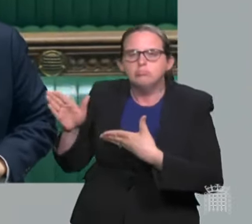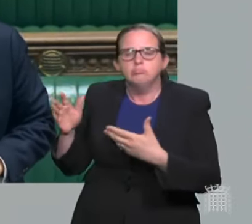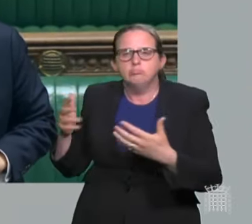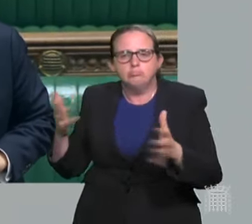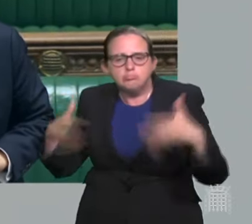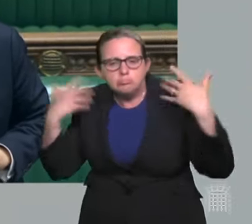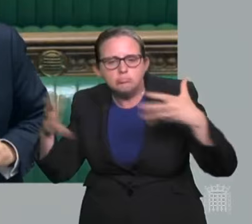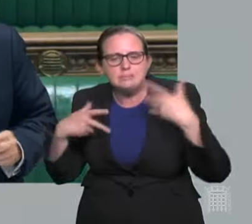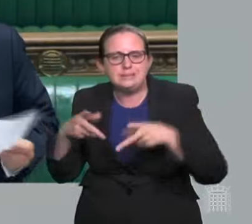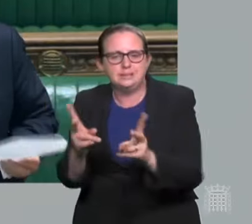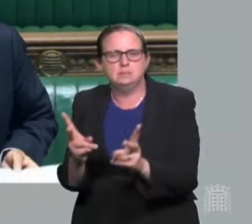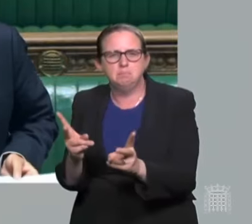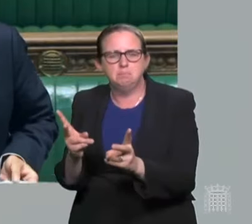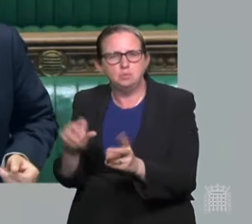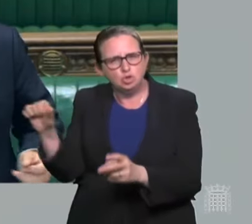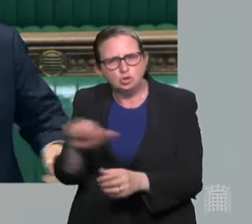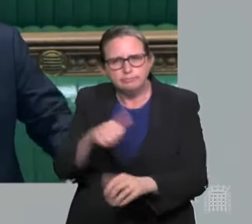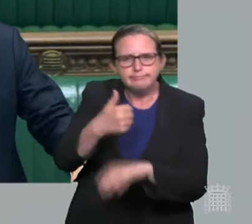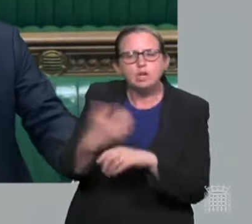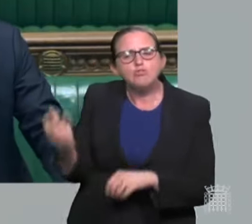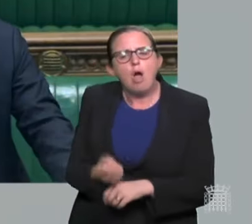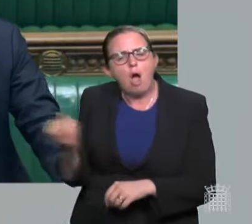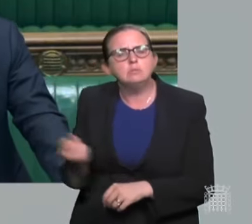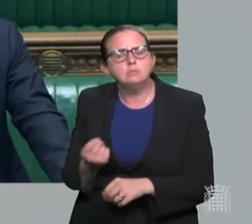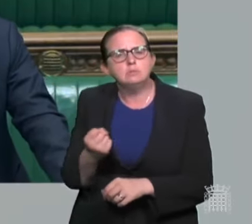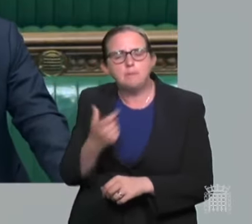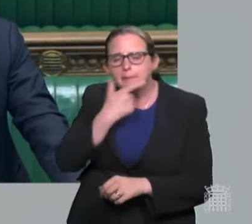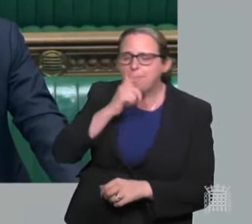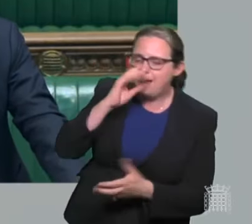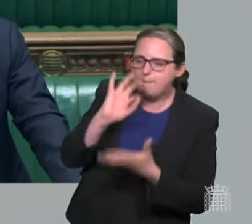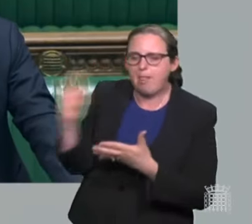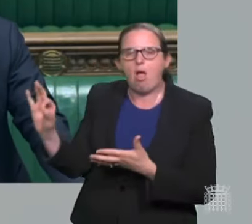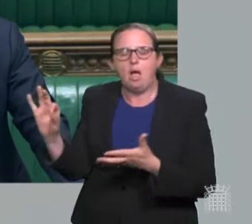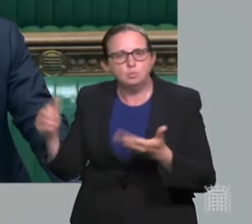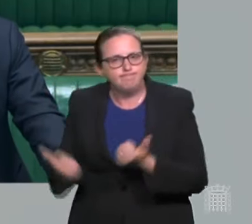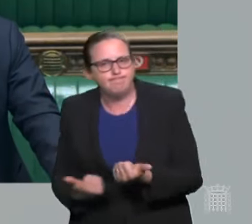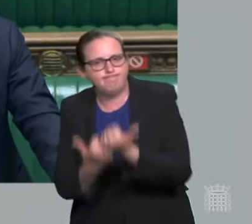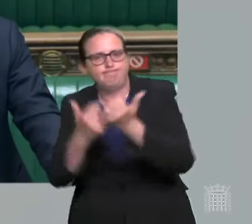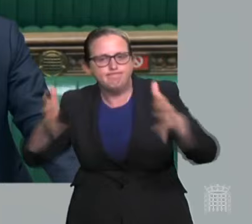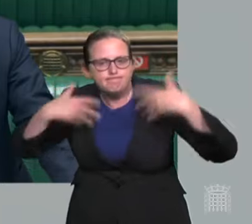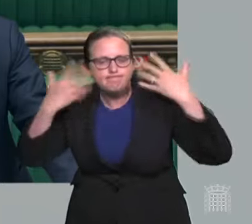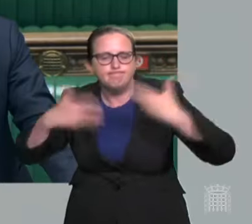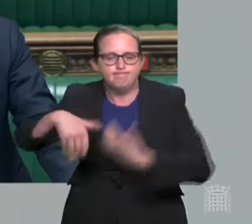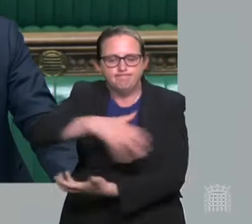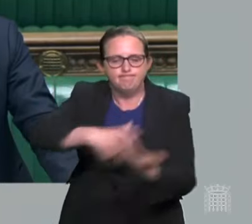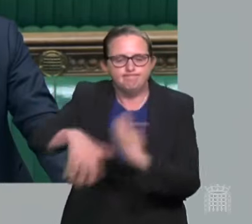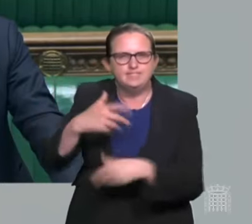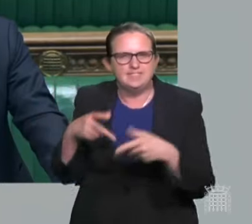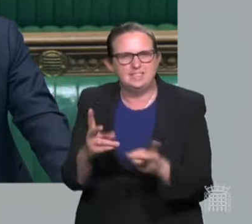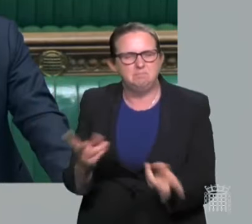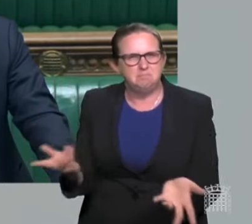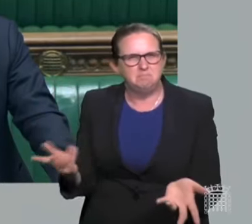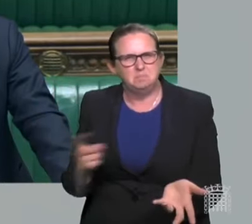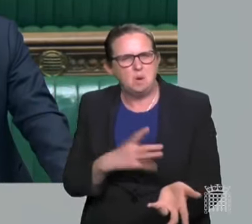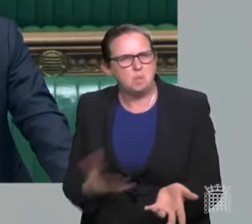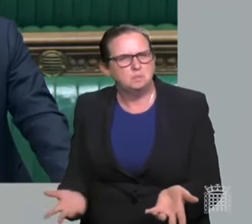is more government advice. Ventilation in buildings and grants to support air filtration systems doesn't restrict anyone's freedoms,